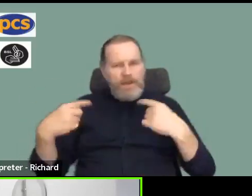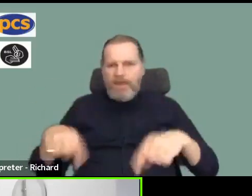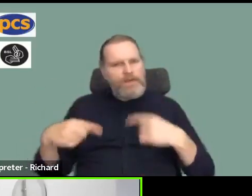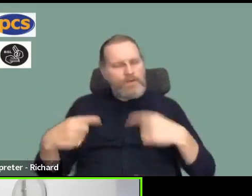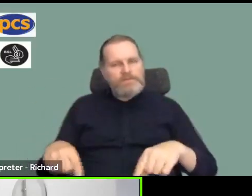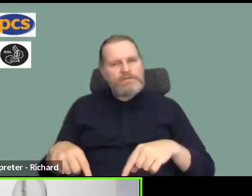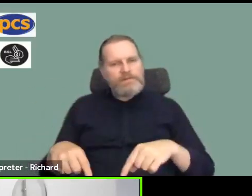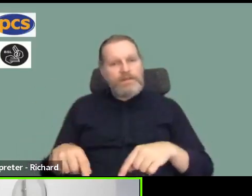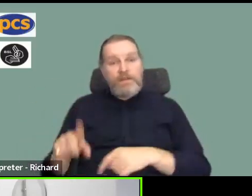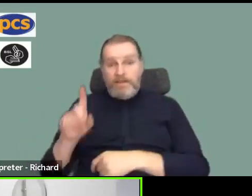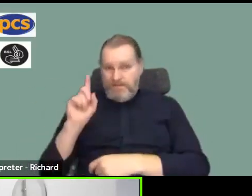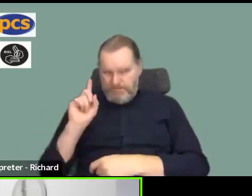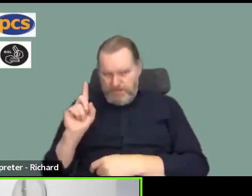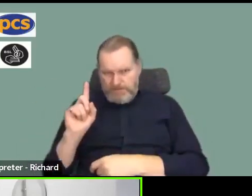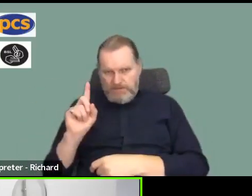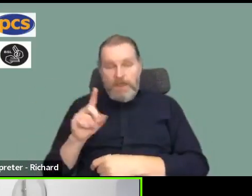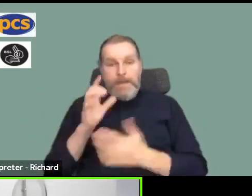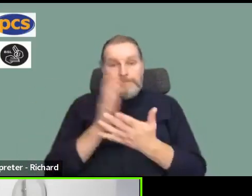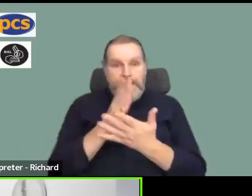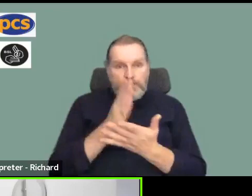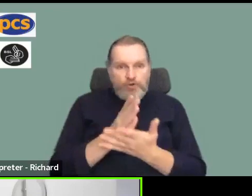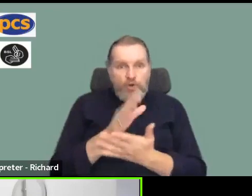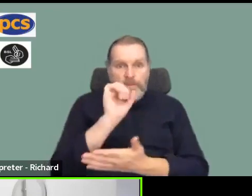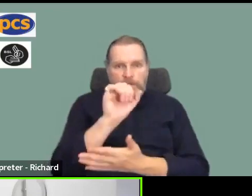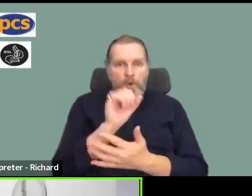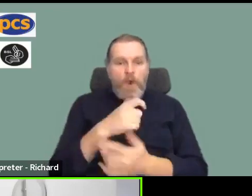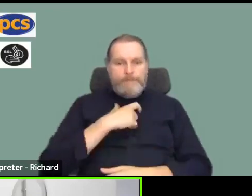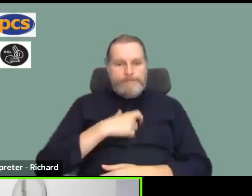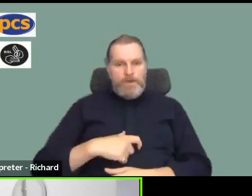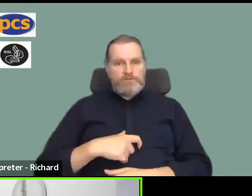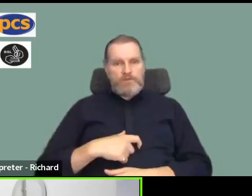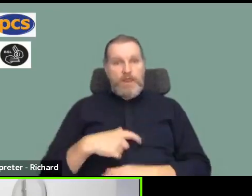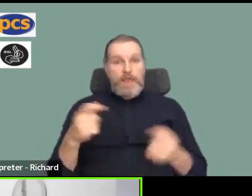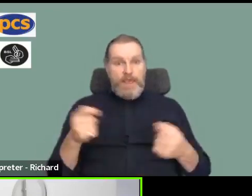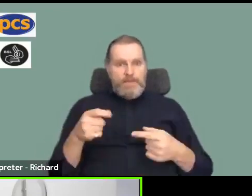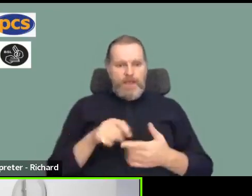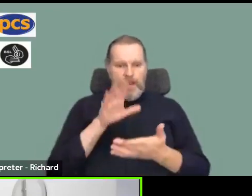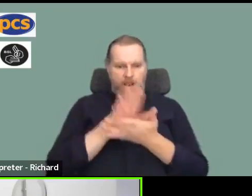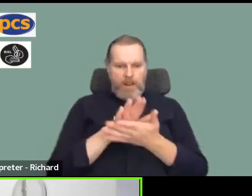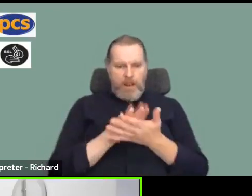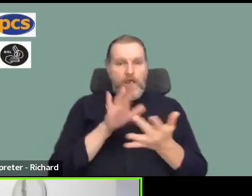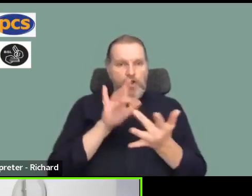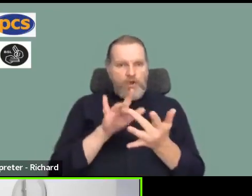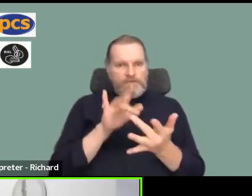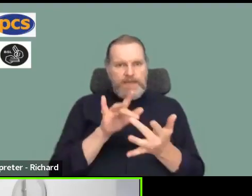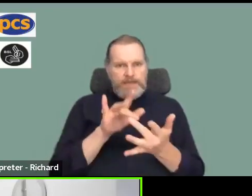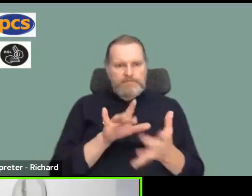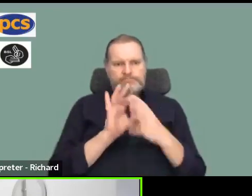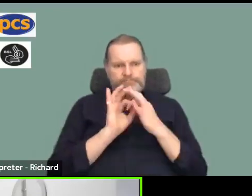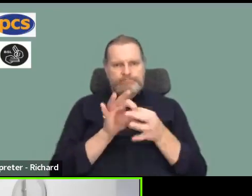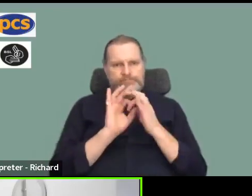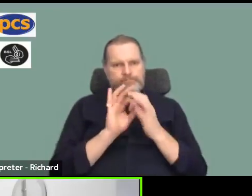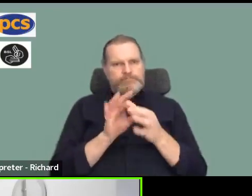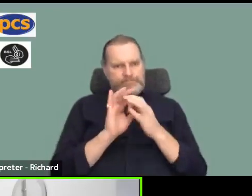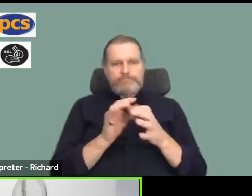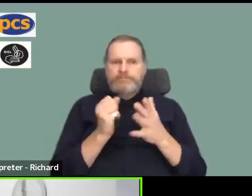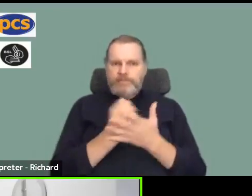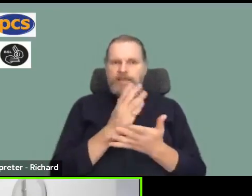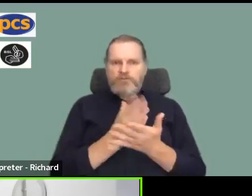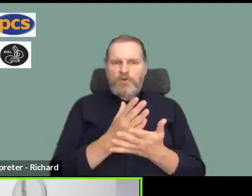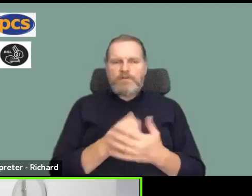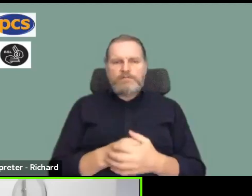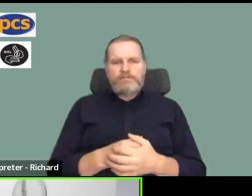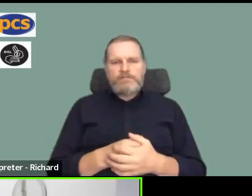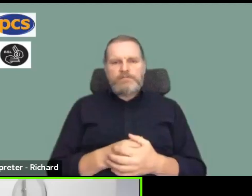make sure your contact details, your personal contact details are up to date with us at PCS and make sure we've got your home email